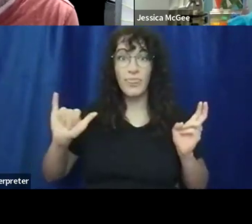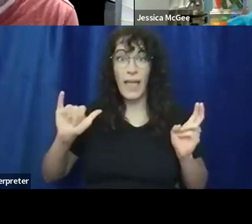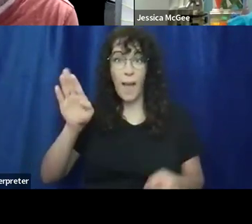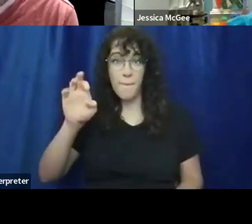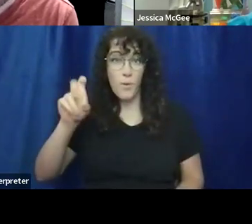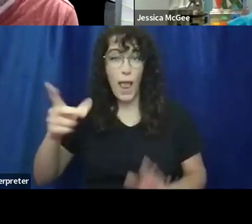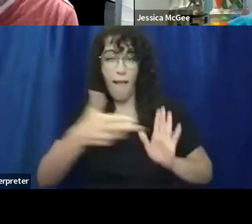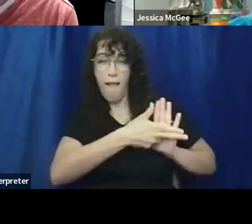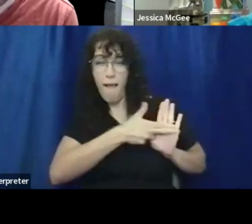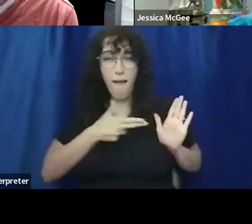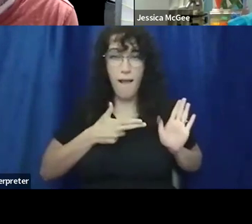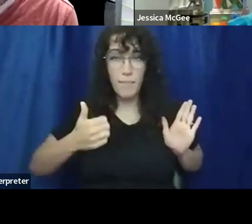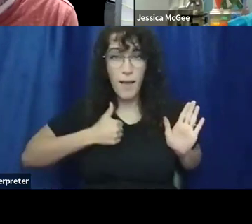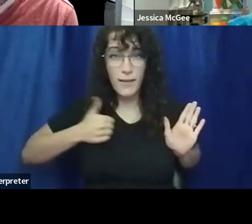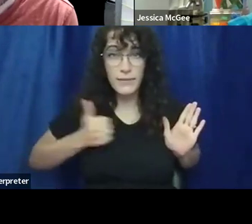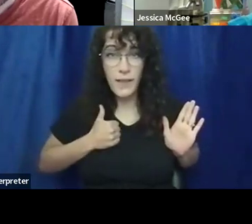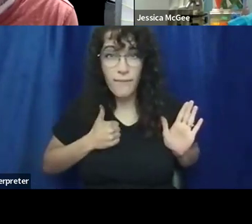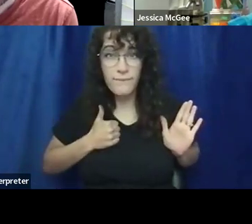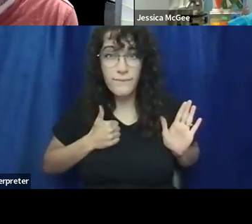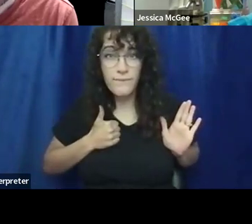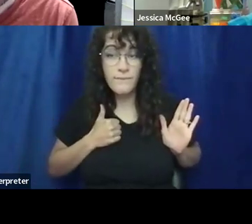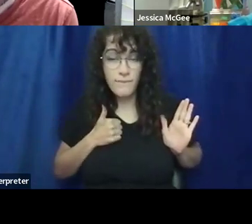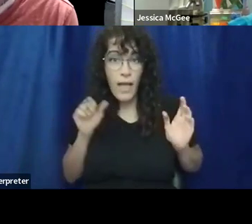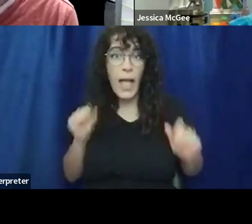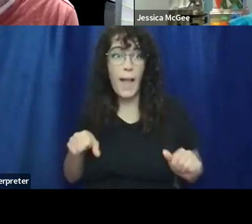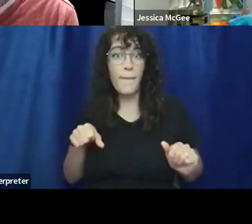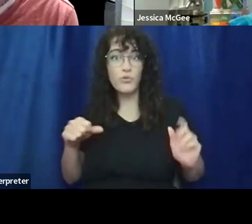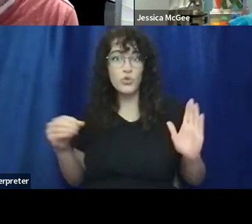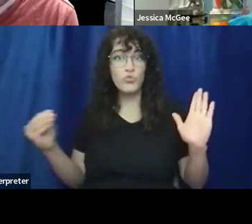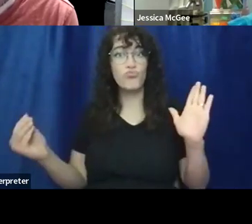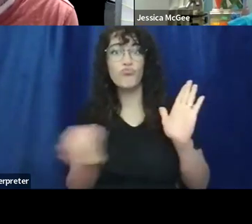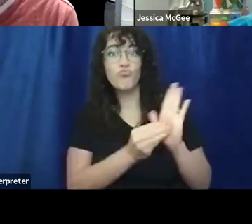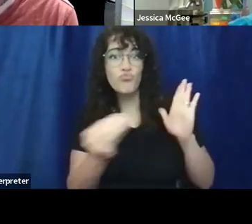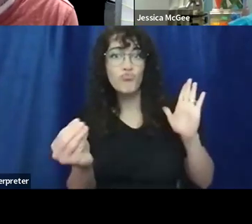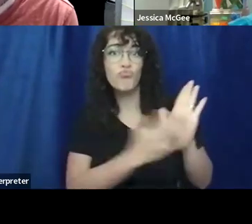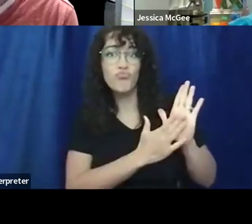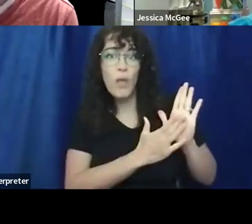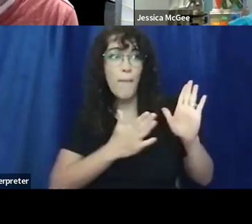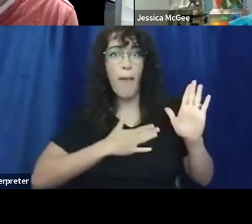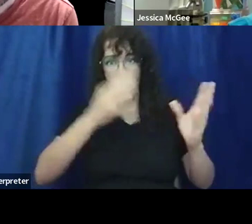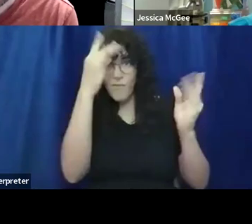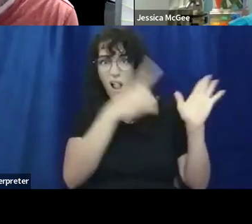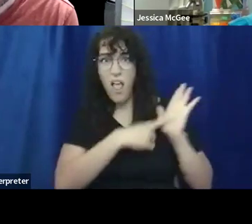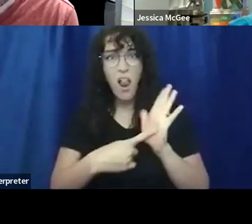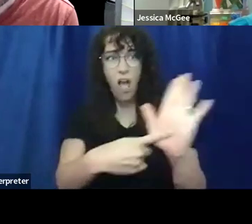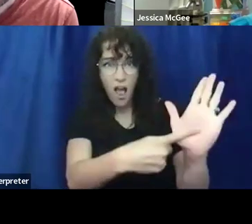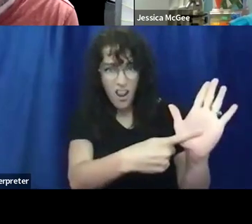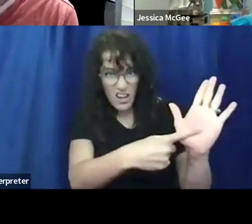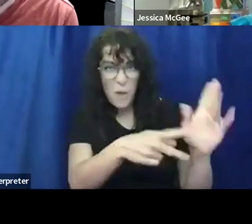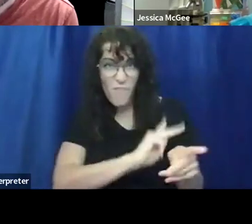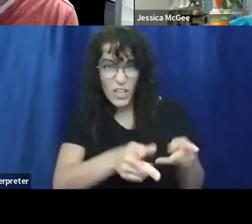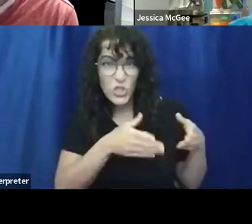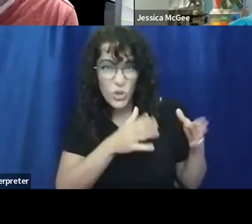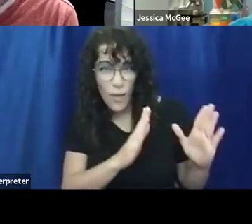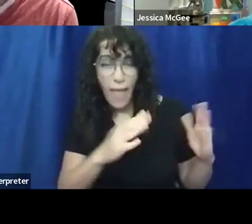once I was able to brand myself and able to put, um, uh, my information out there in a professional way, having